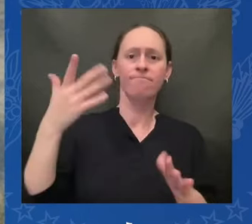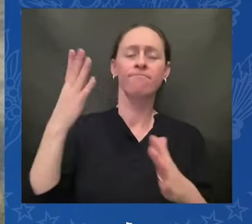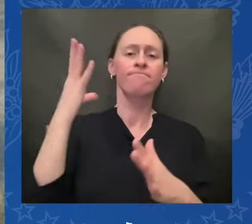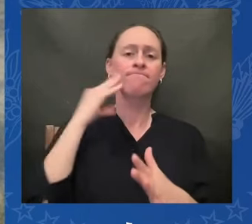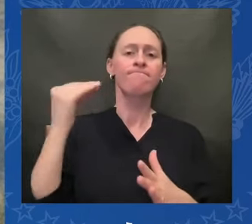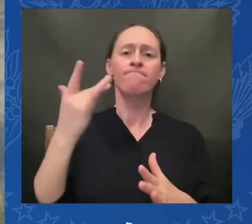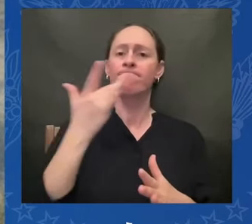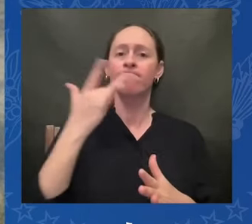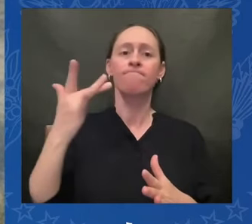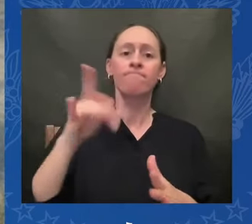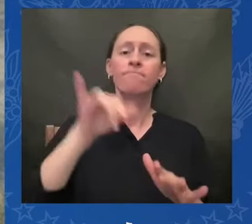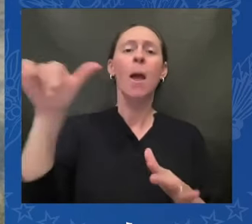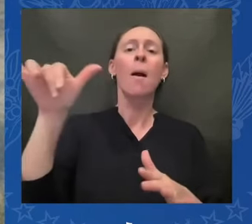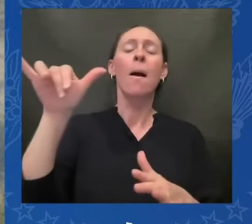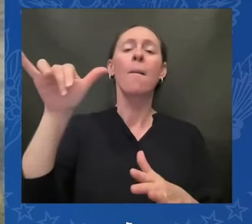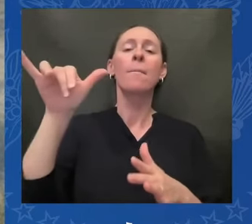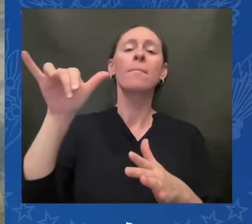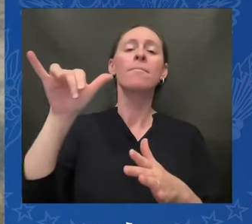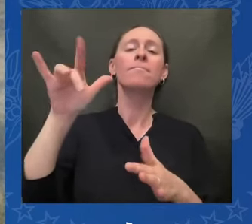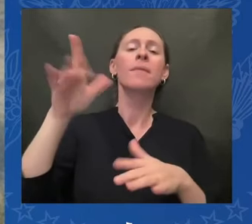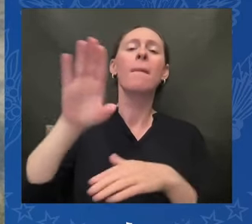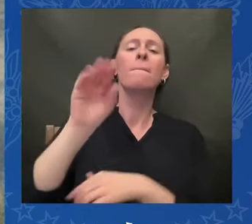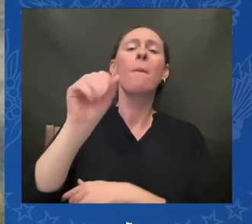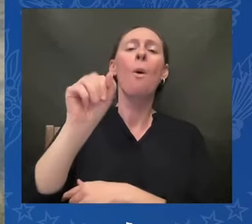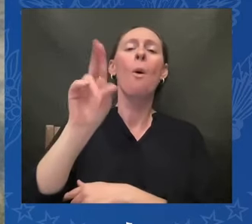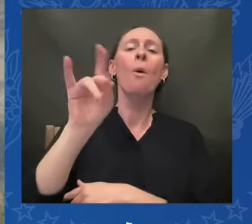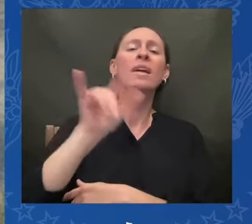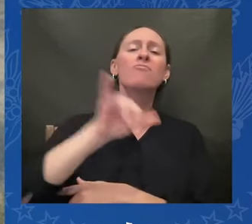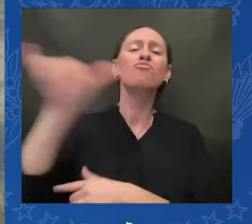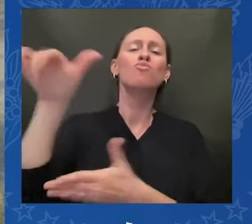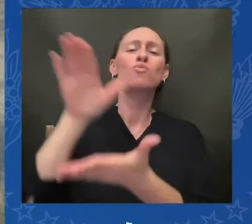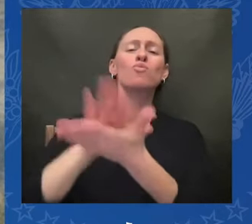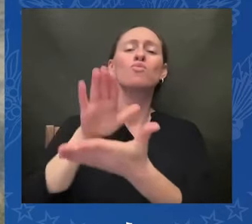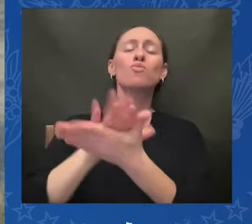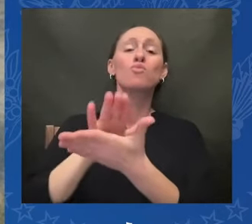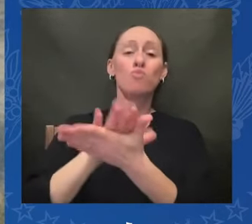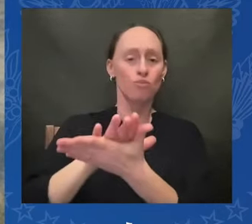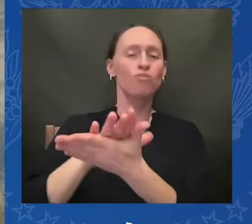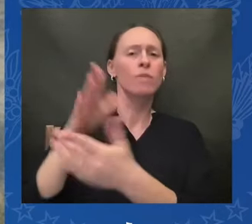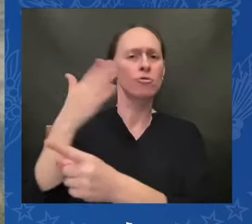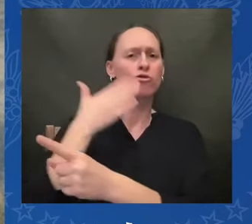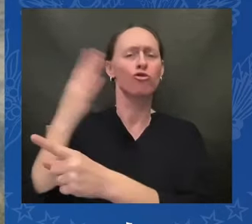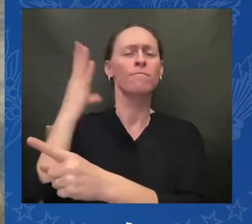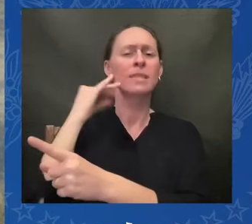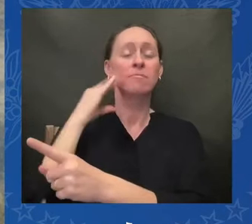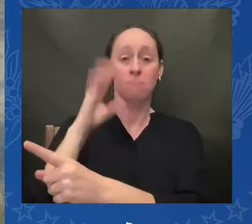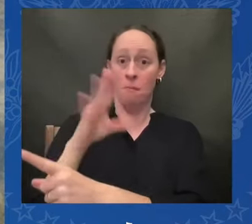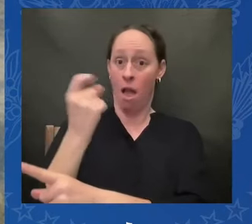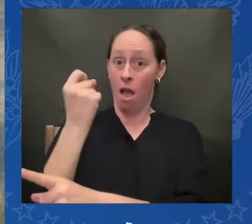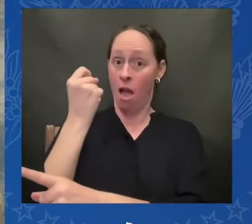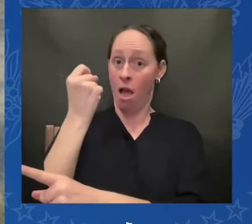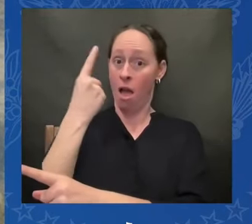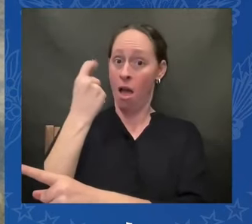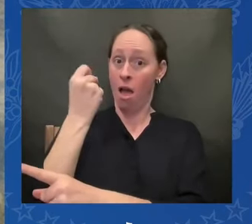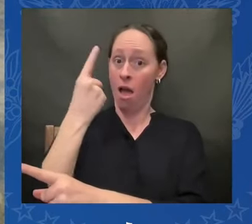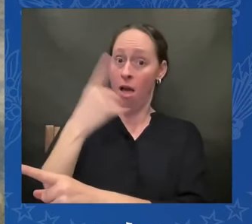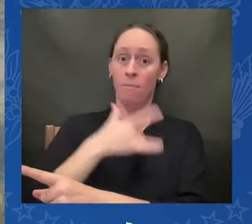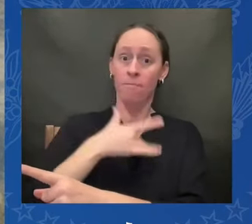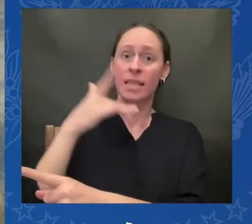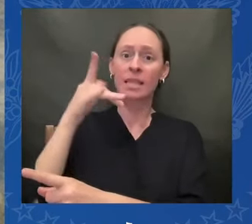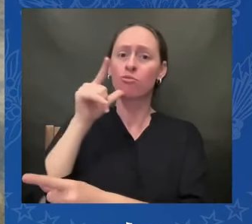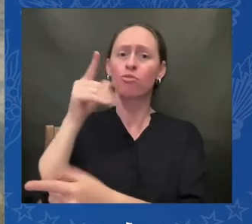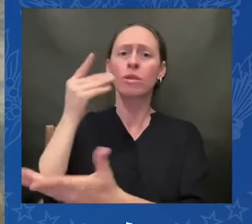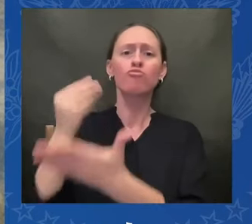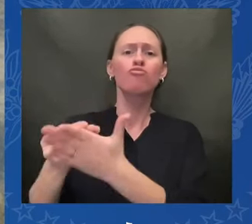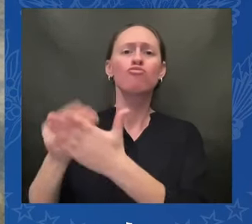education for indigenous peoples they served as places of trauma and terror for more than 100 years